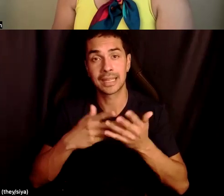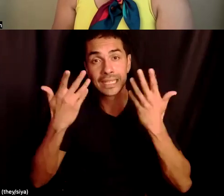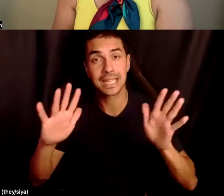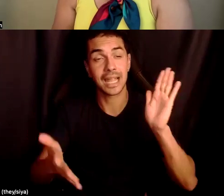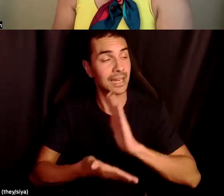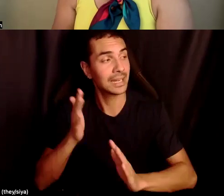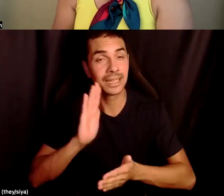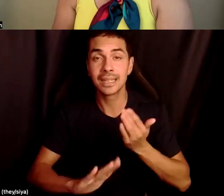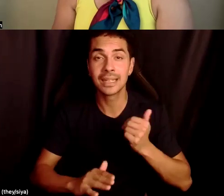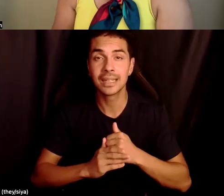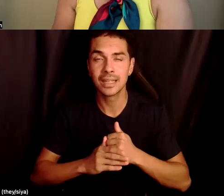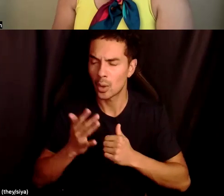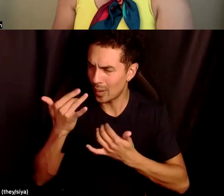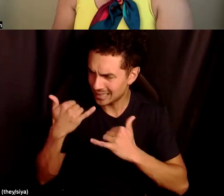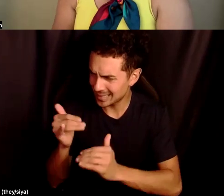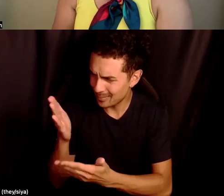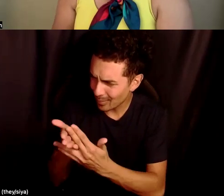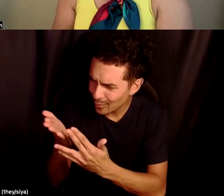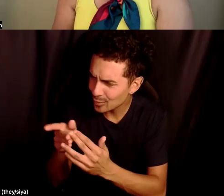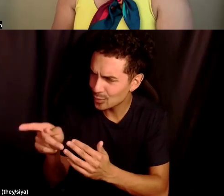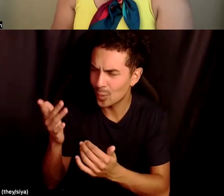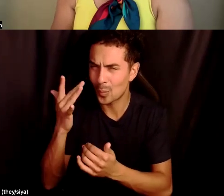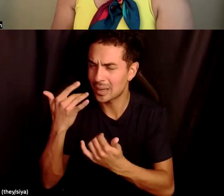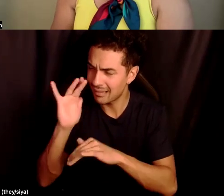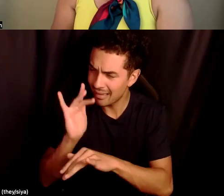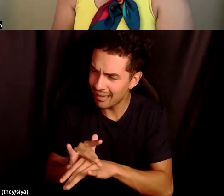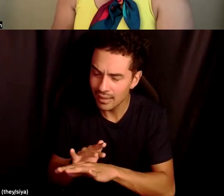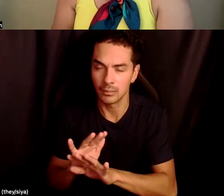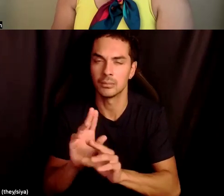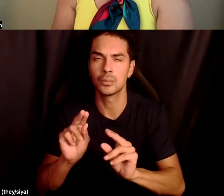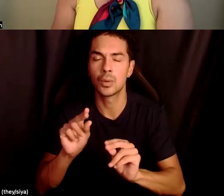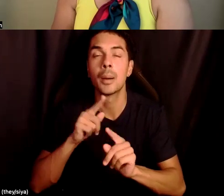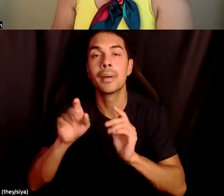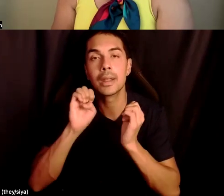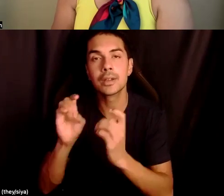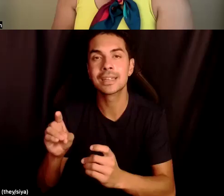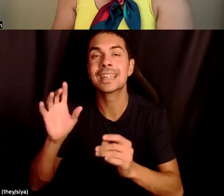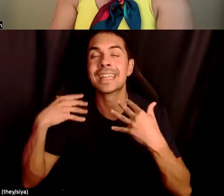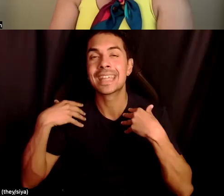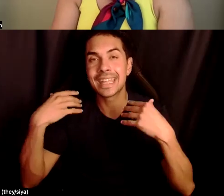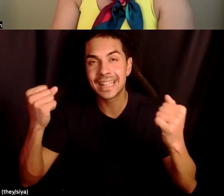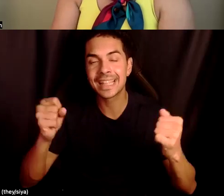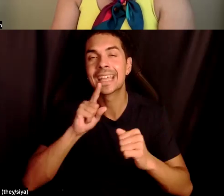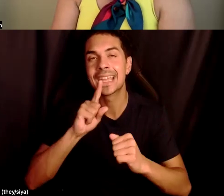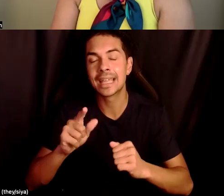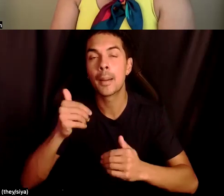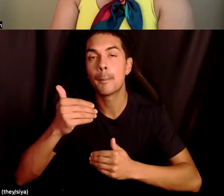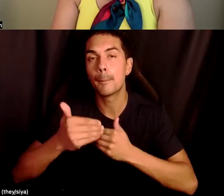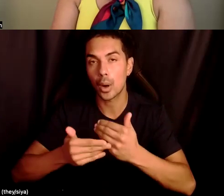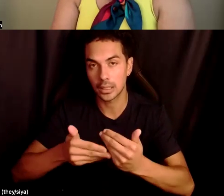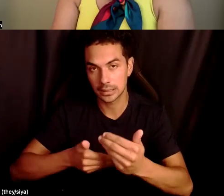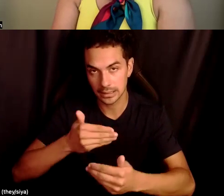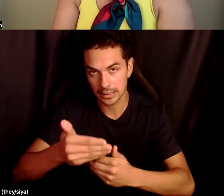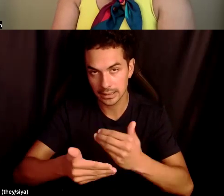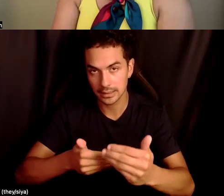mean? Why is it still bothering you? How come, but then really, um, educating on that healing is a process. And so really giving,